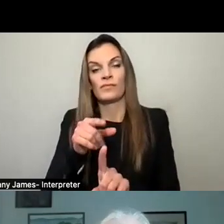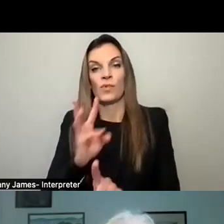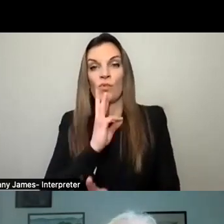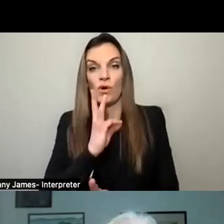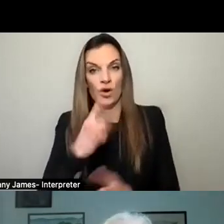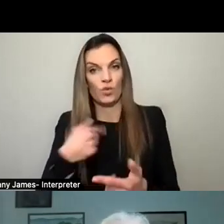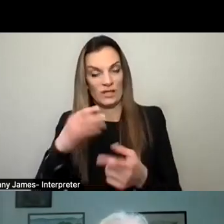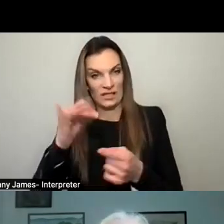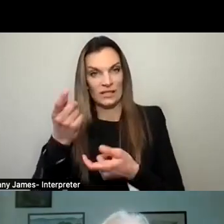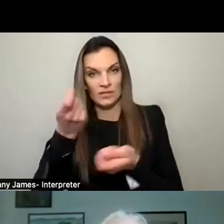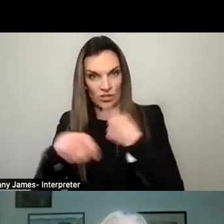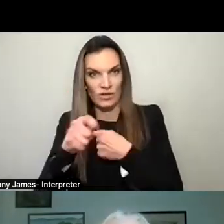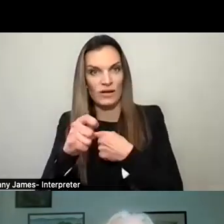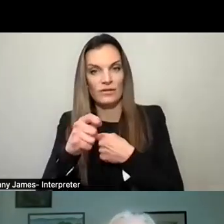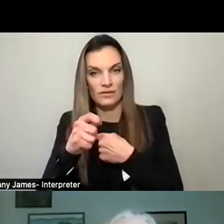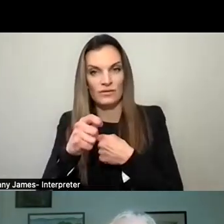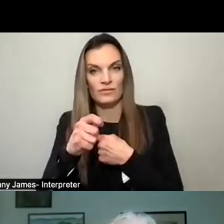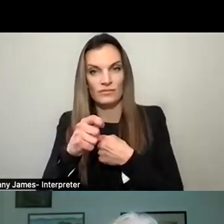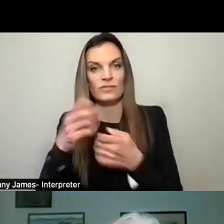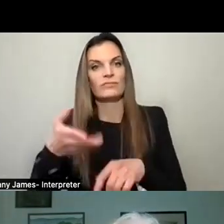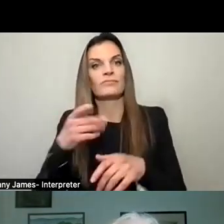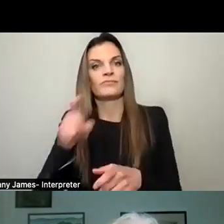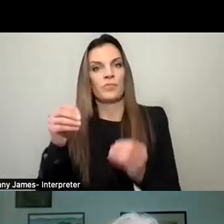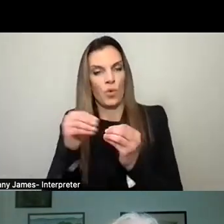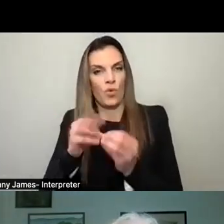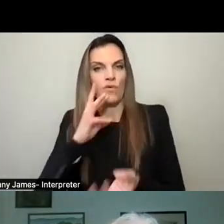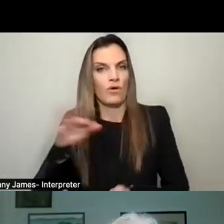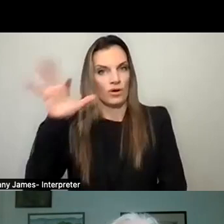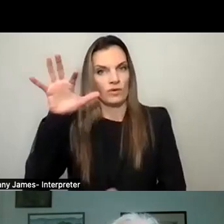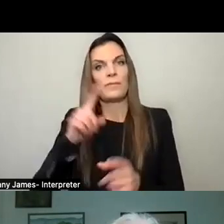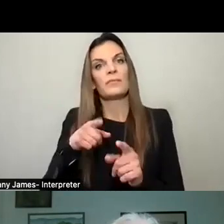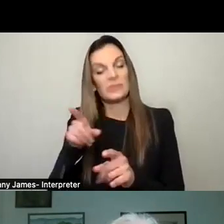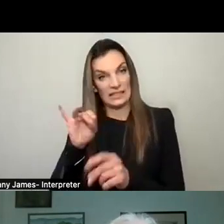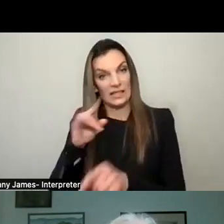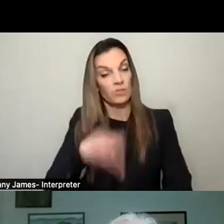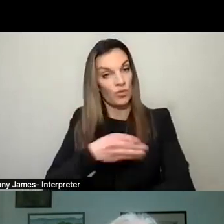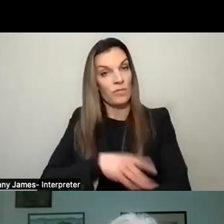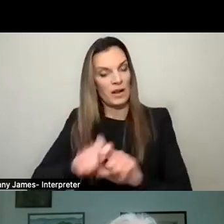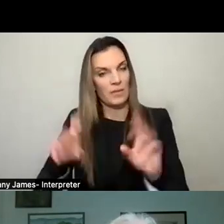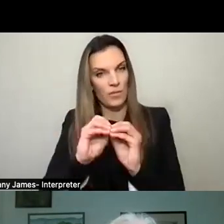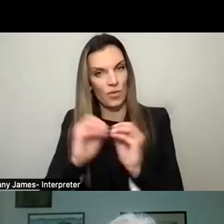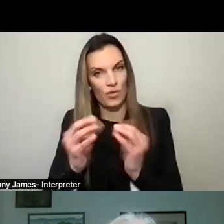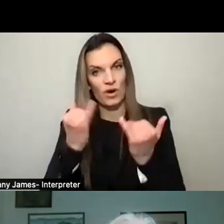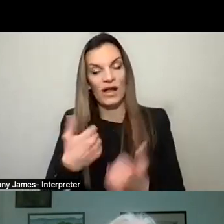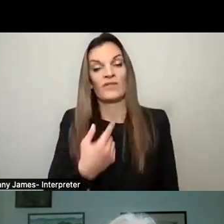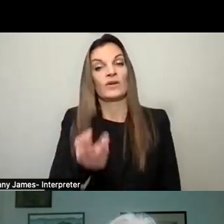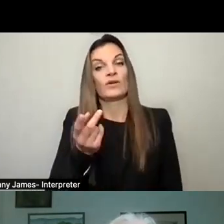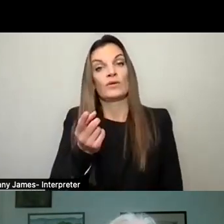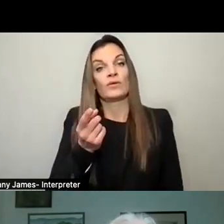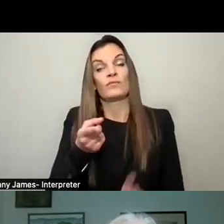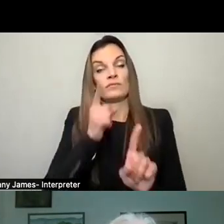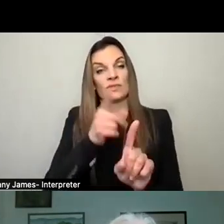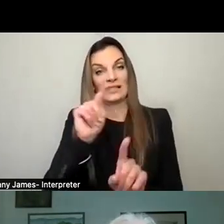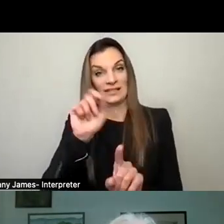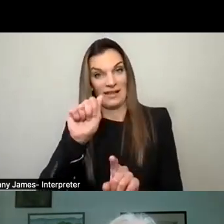in recent years. We have also need to do more though. Currently, we only have one of our two tanks in the top of the hill available.